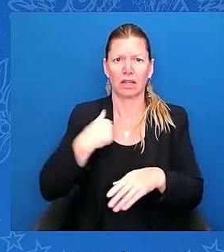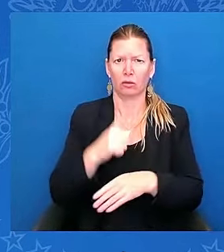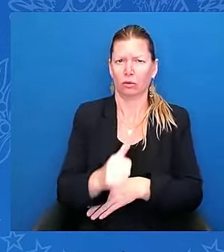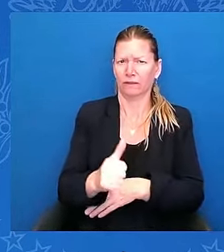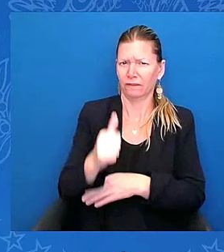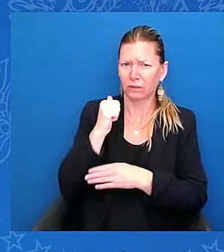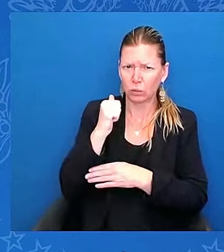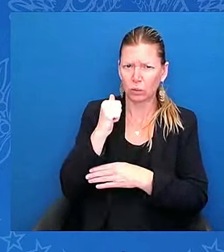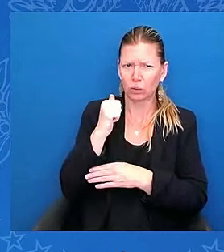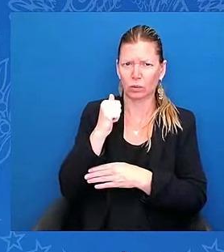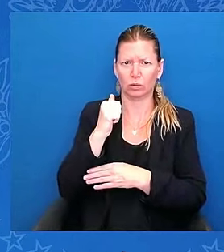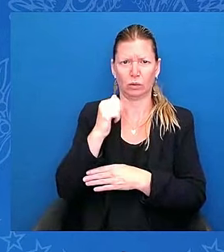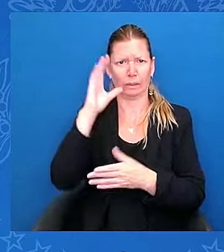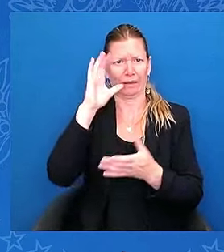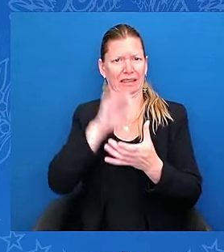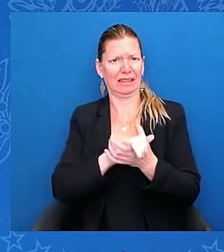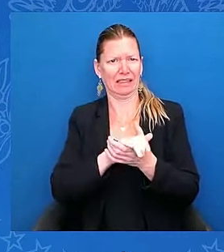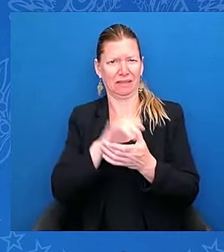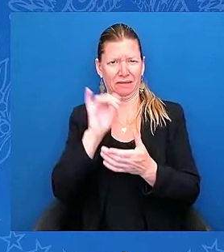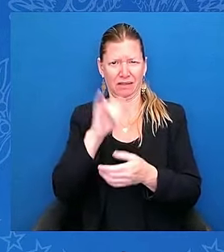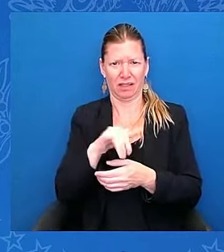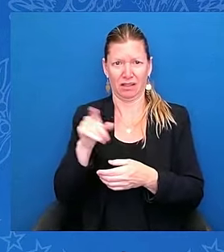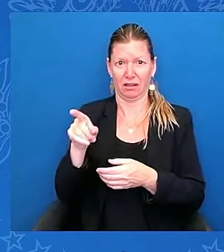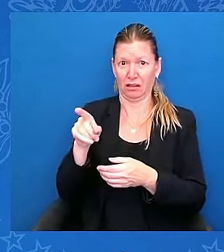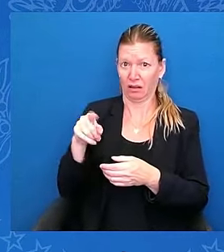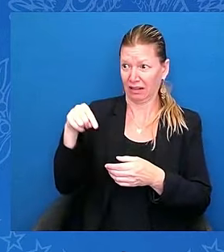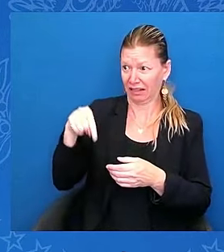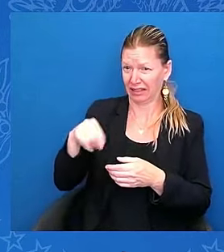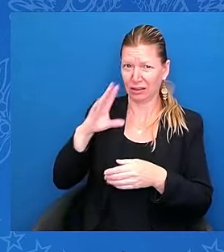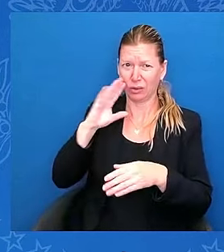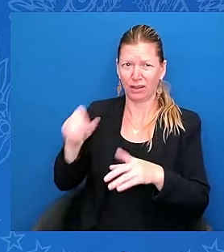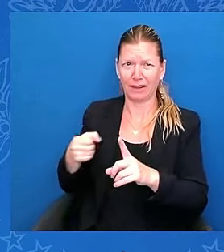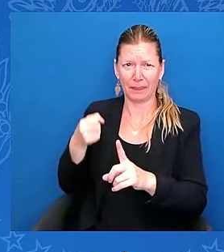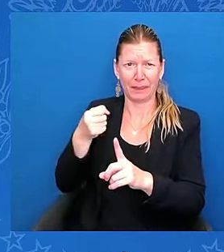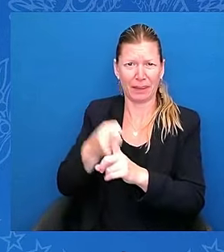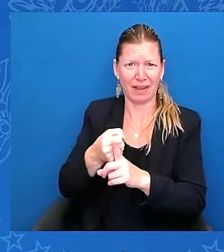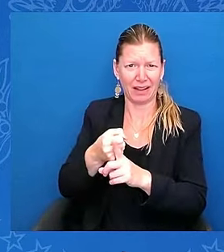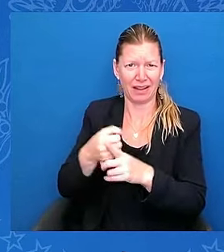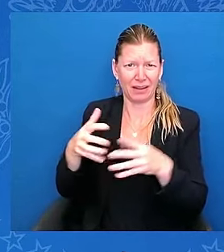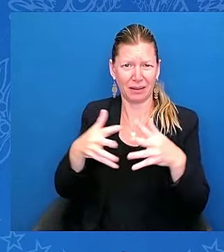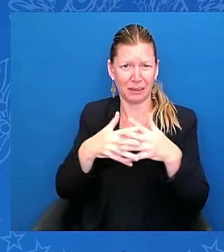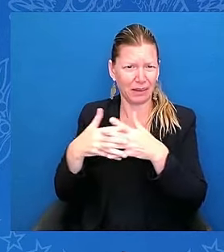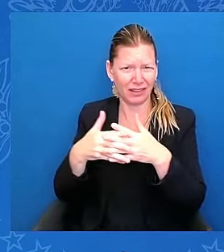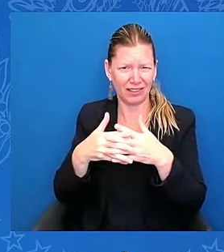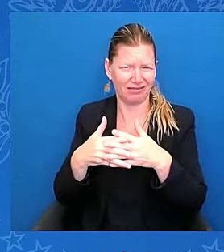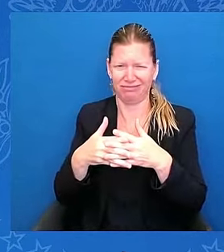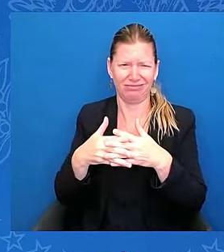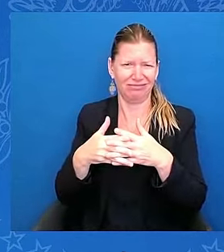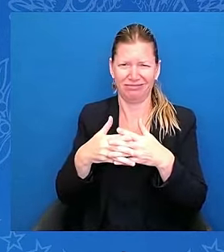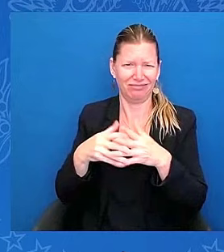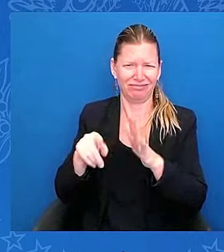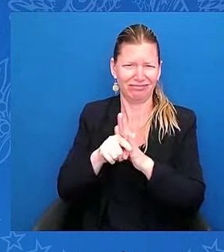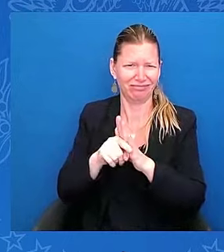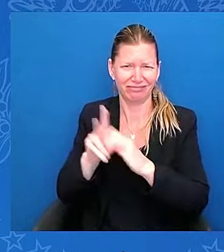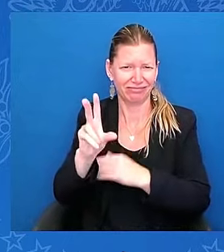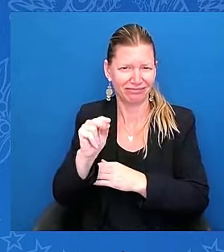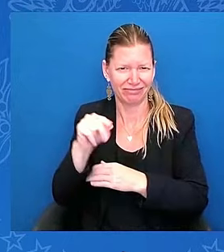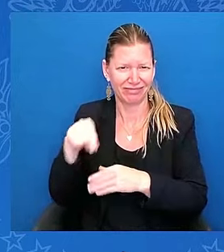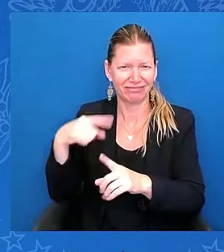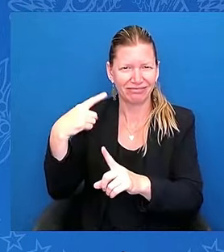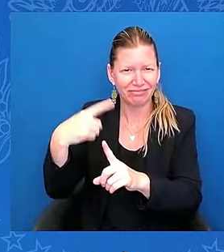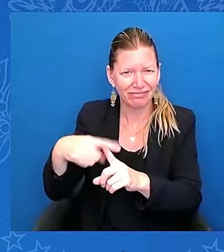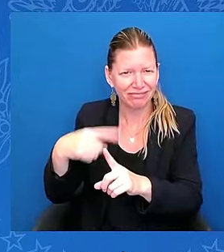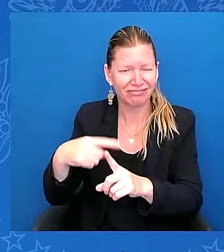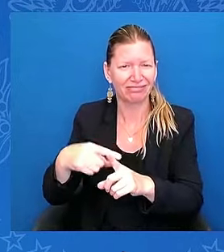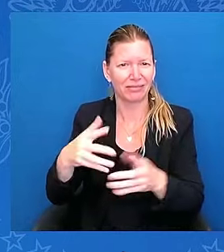talent, the skill, the hard work, the courage, and determination of immigrants coming to our country. Look, the Statue of Liberty is not some